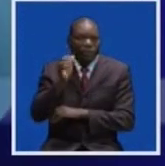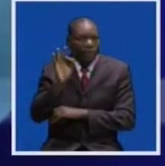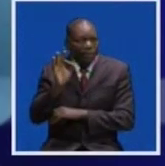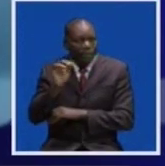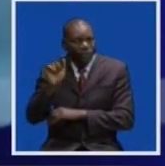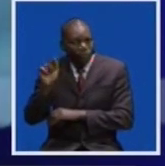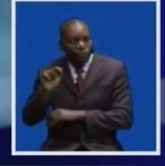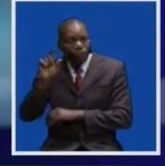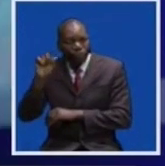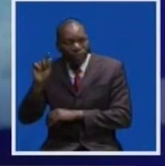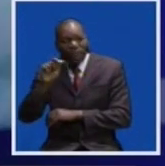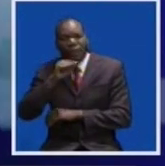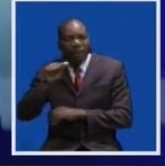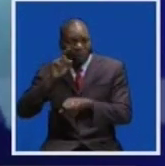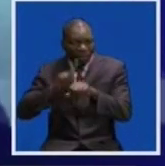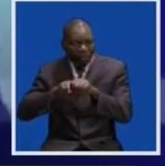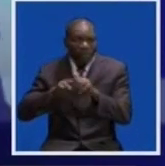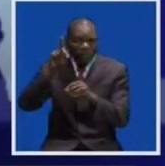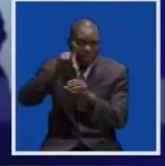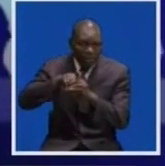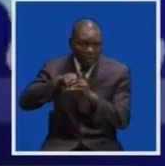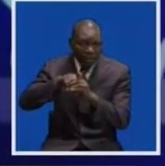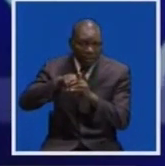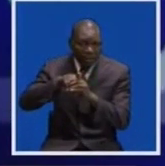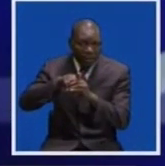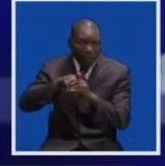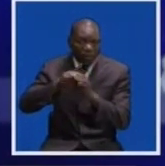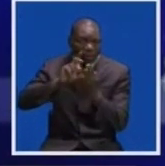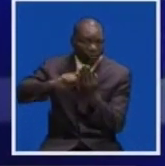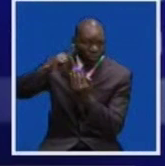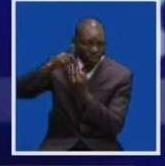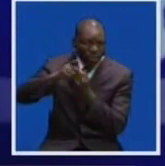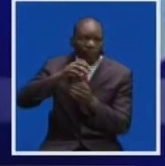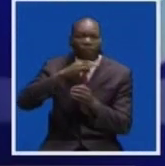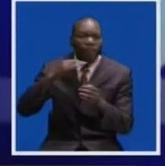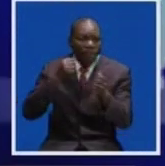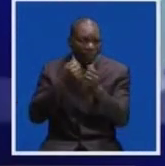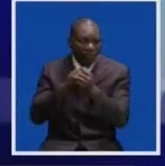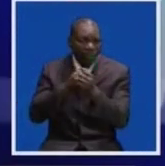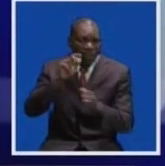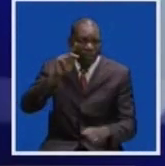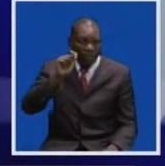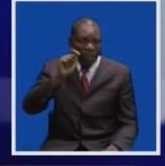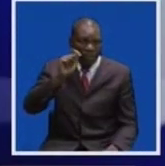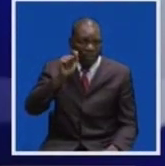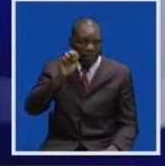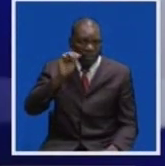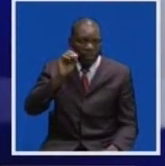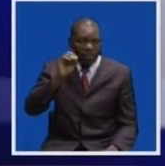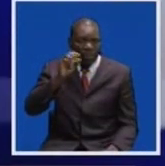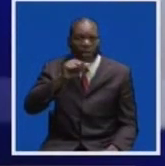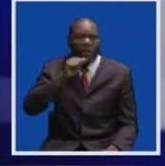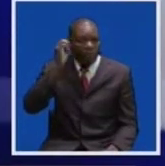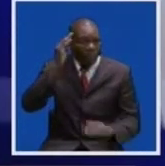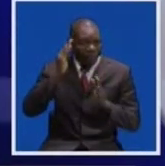2020 agricultural season under the Farmer Input Support Program. Agriculture Minister Michael Katambo has also assured